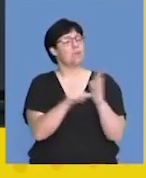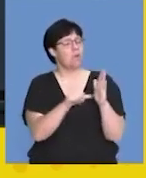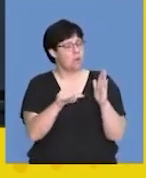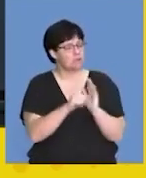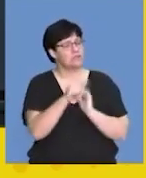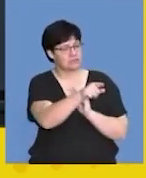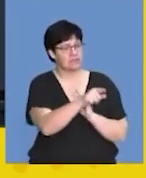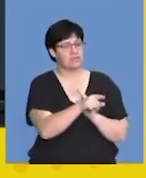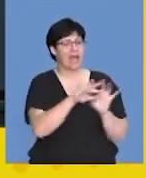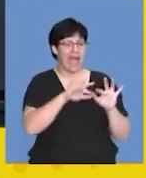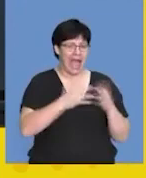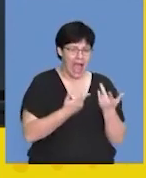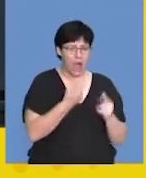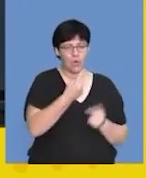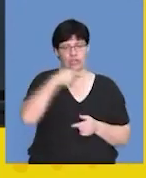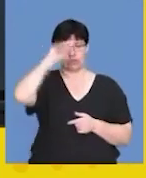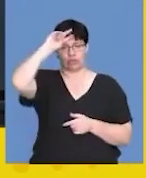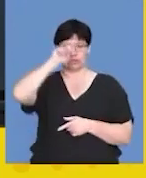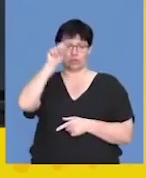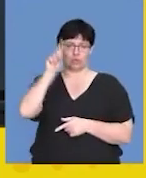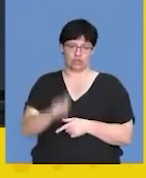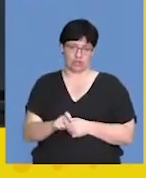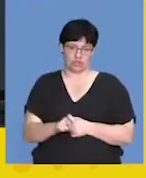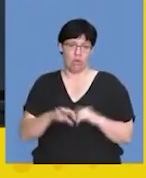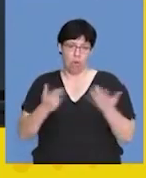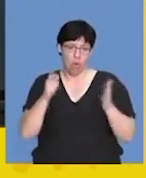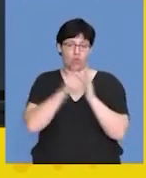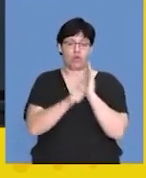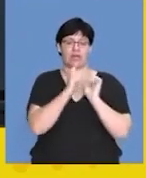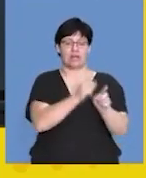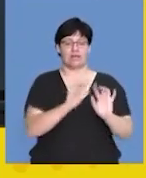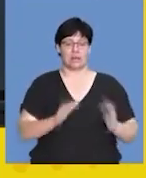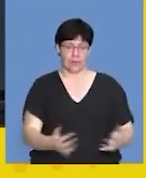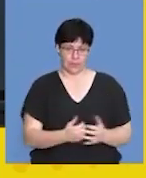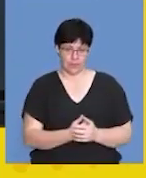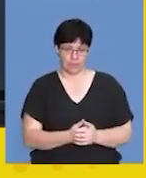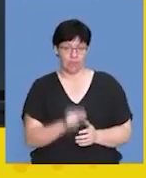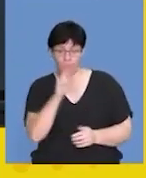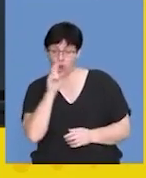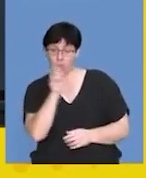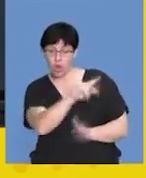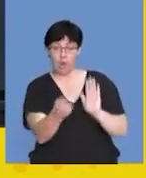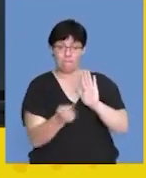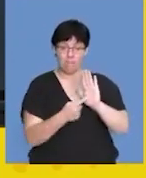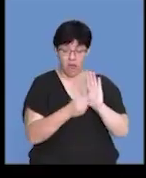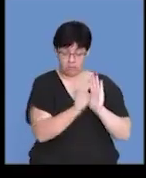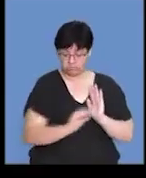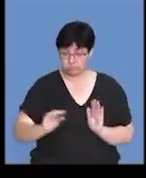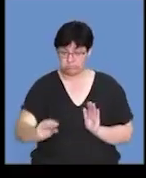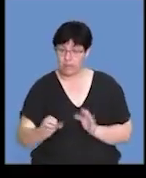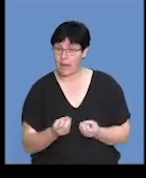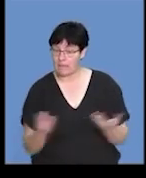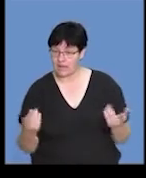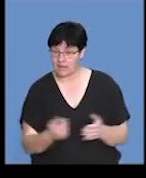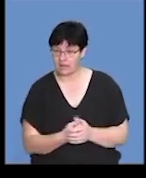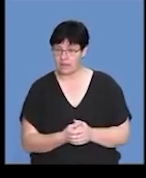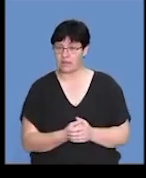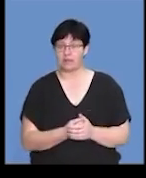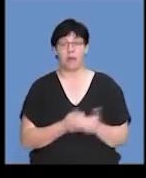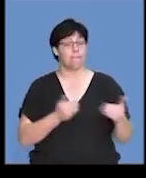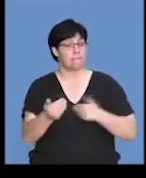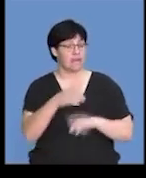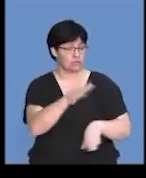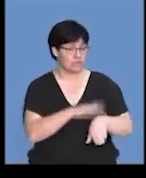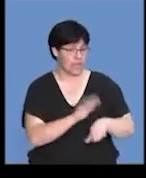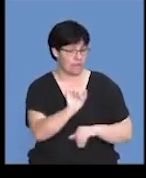tips to interpreting the question or writing down the answer. Look at the mark allocation. Manage your